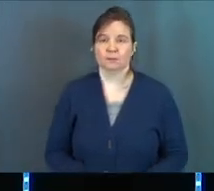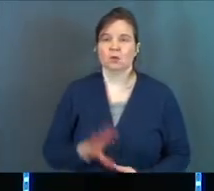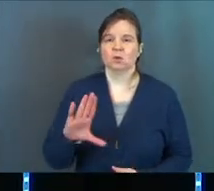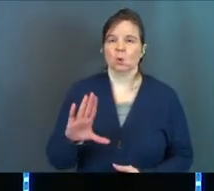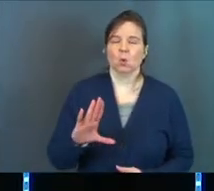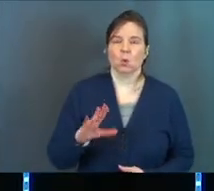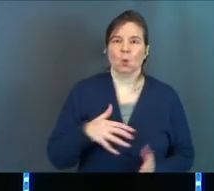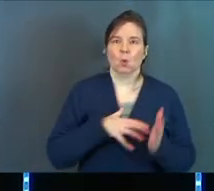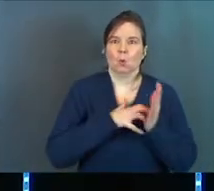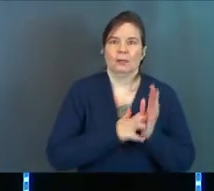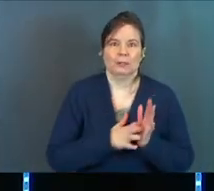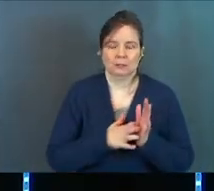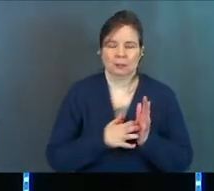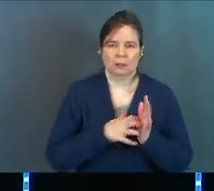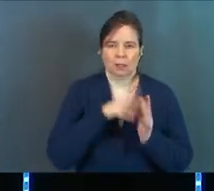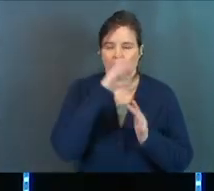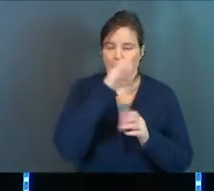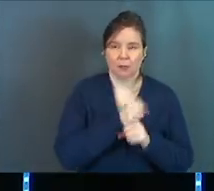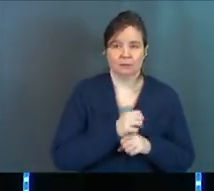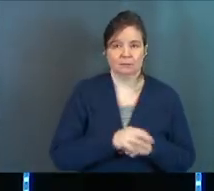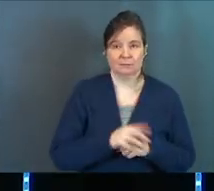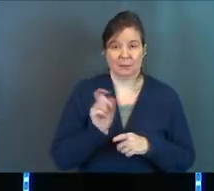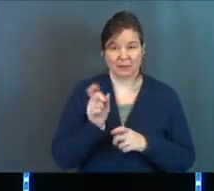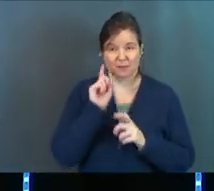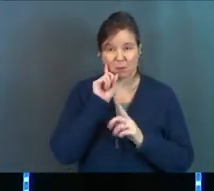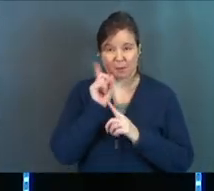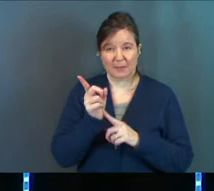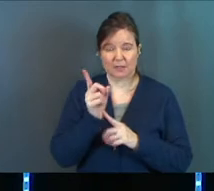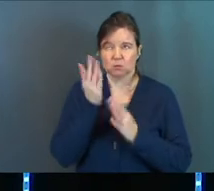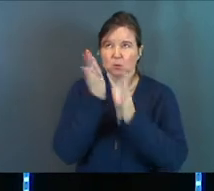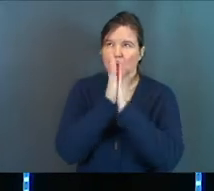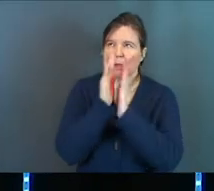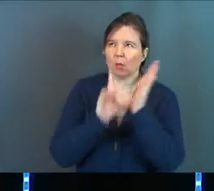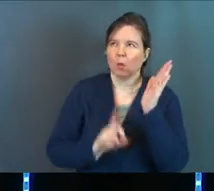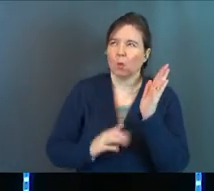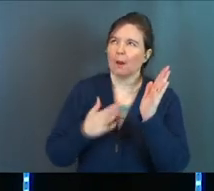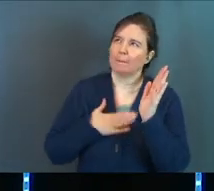What's your kryptonite? I'm going to give you a minute. Ask the Lord.